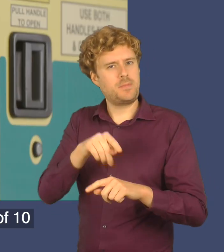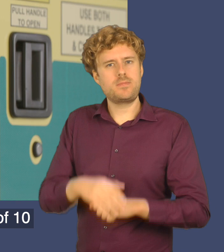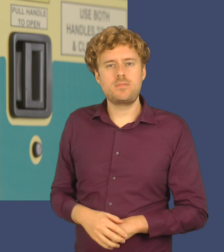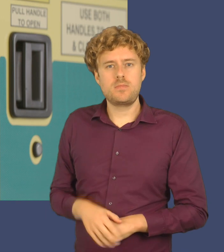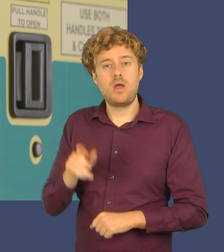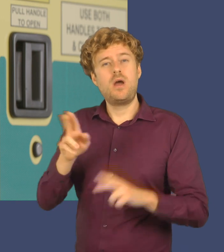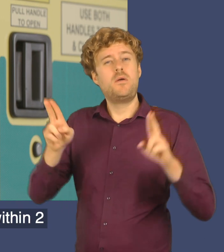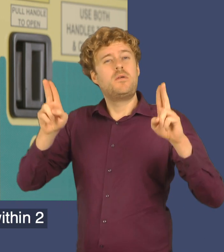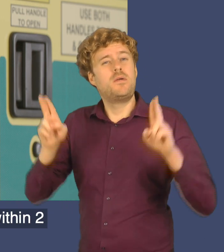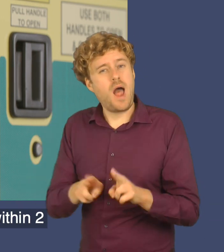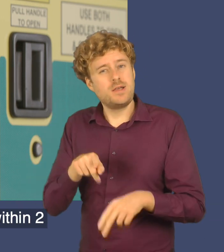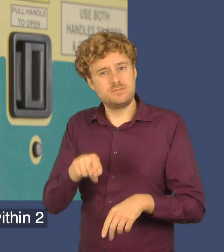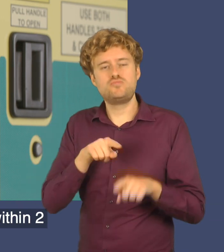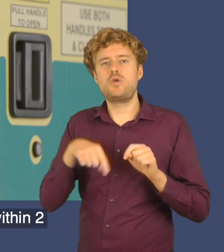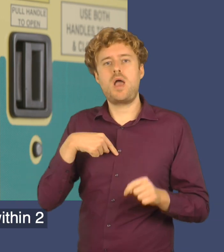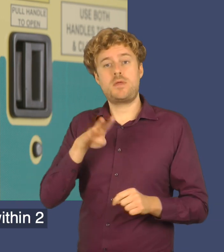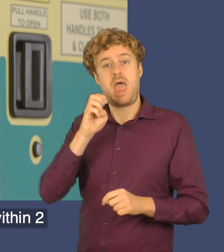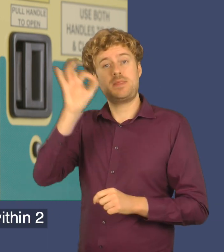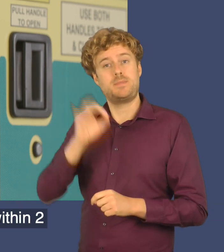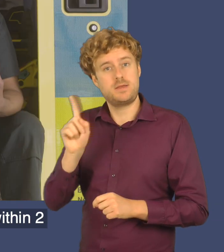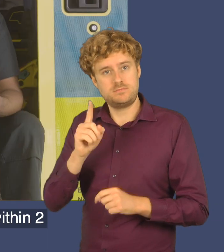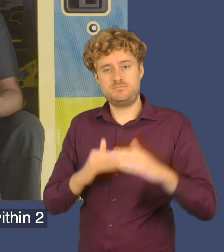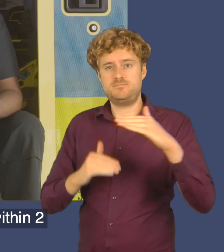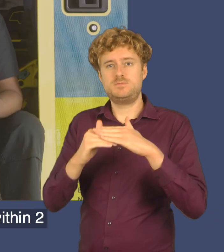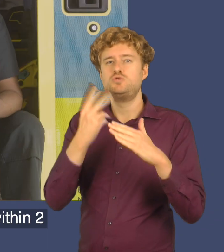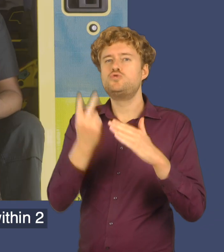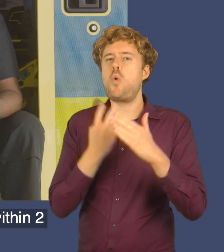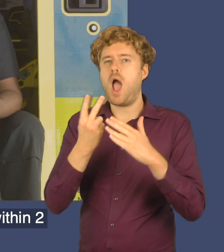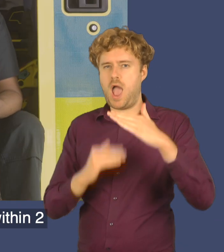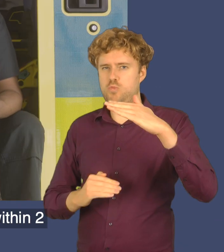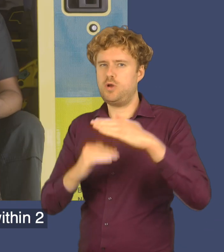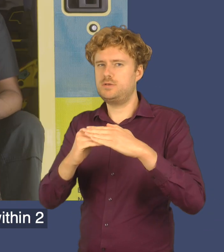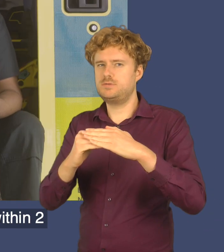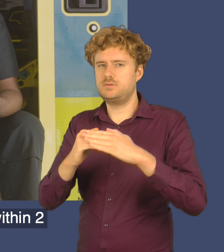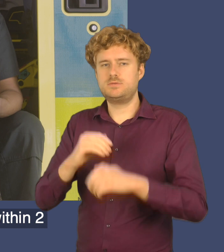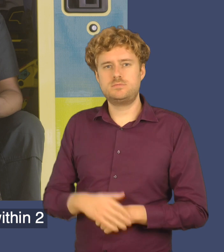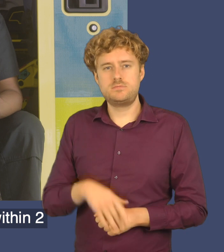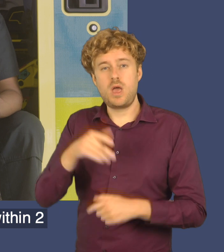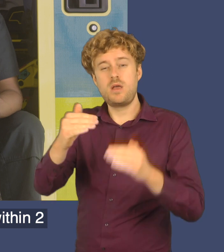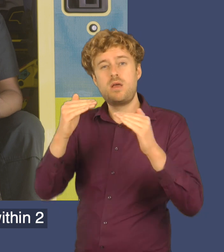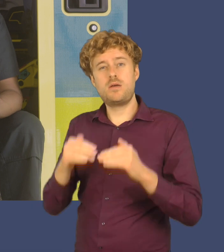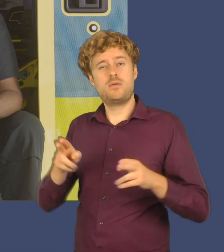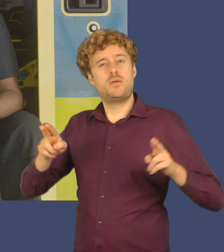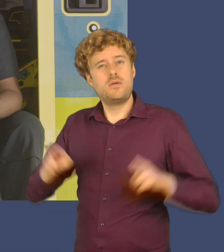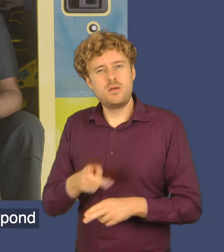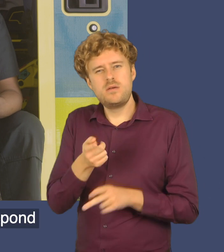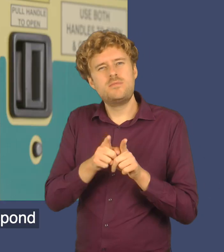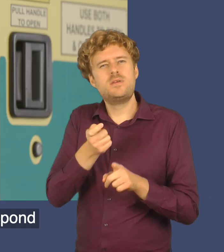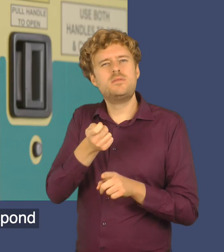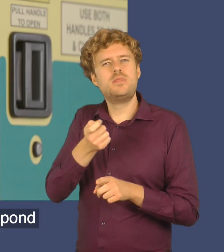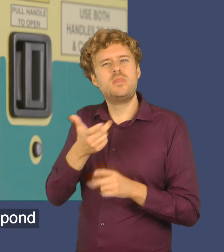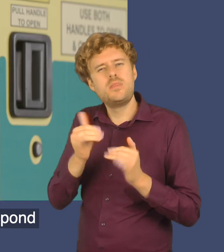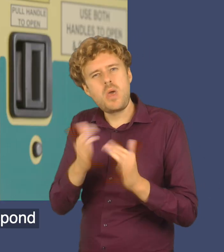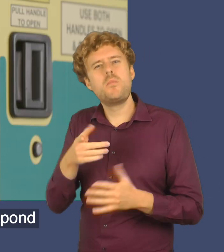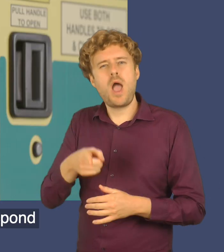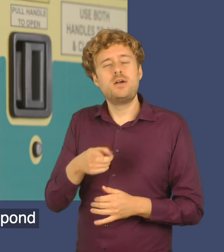of ten times. If it's less serious than that, we aim to get to you within two hours, nine out of ten times. And if